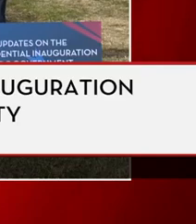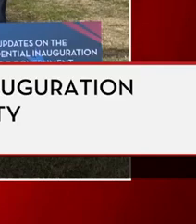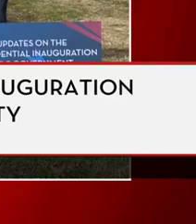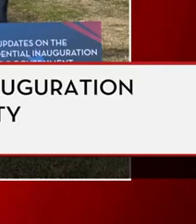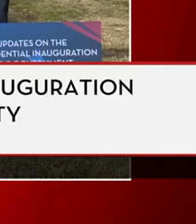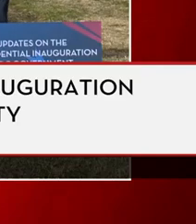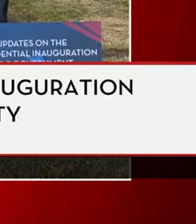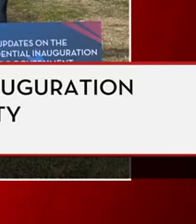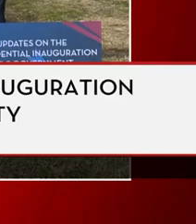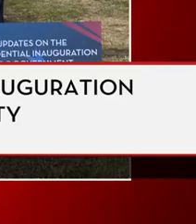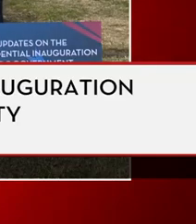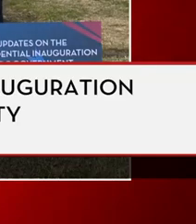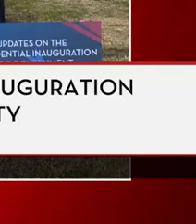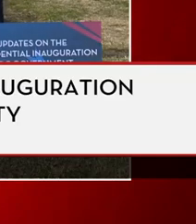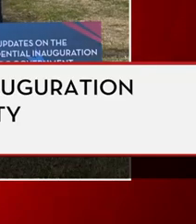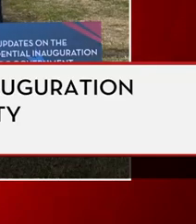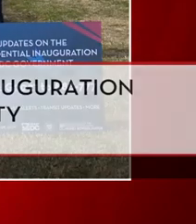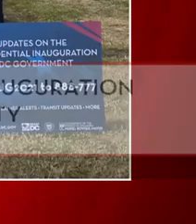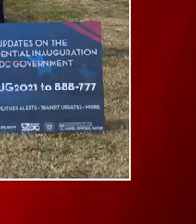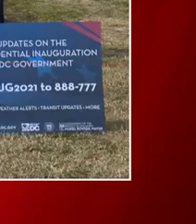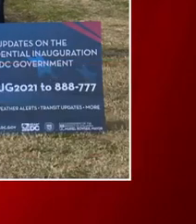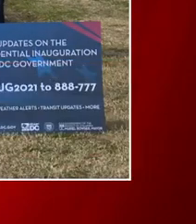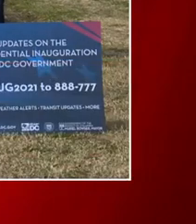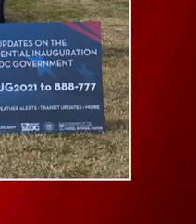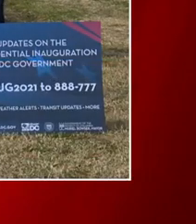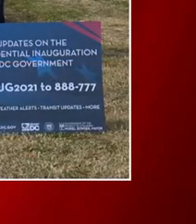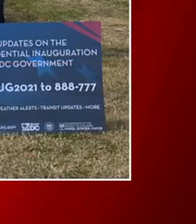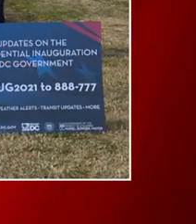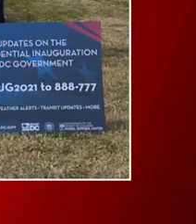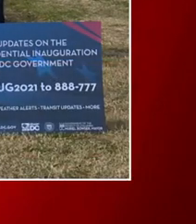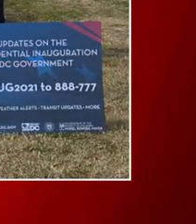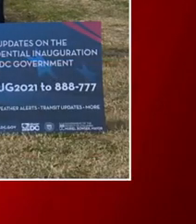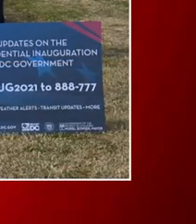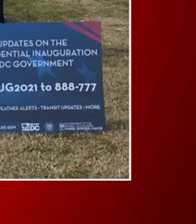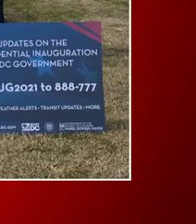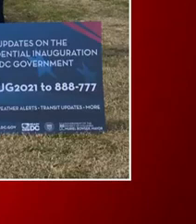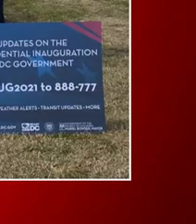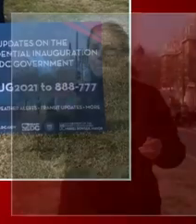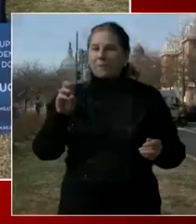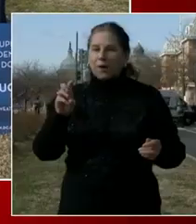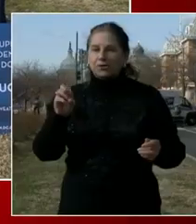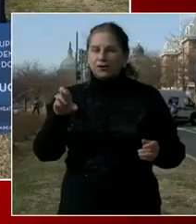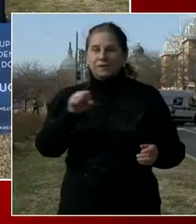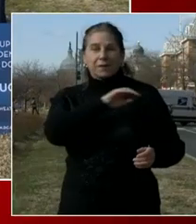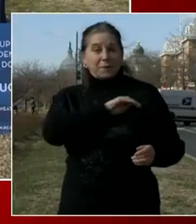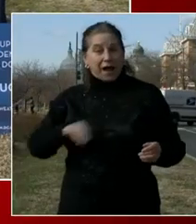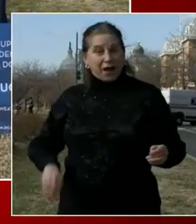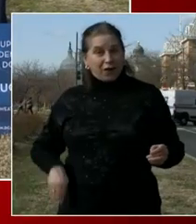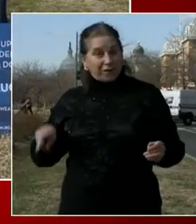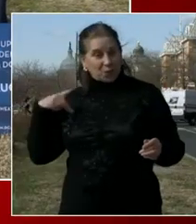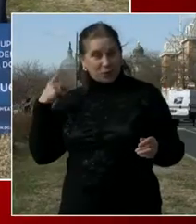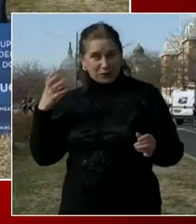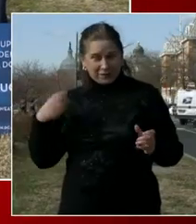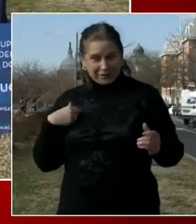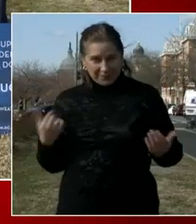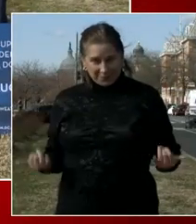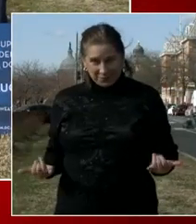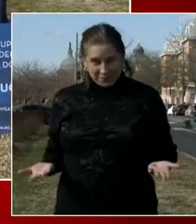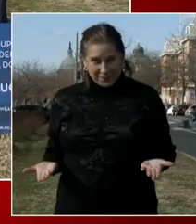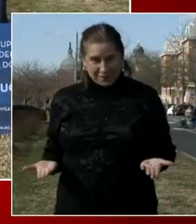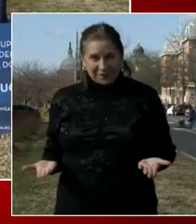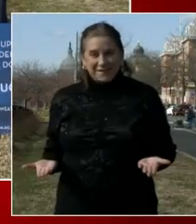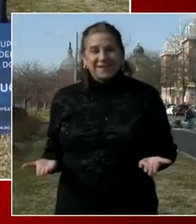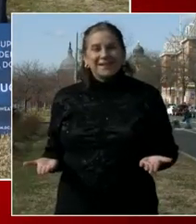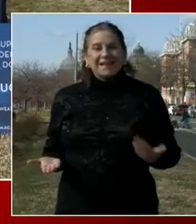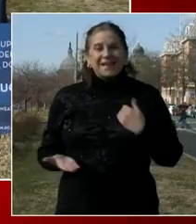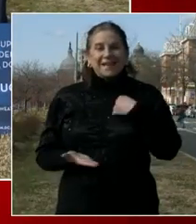Good afternoon, everyone. I'm Muriel Bowser. I'm the mayor of Washington, D.C., and I am standing